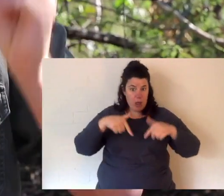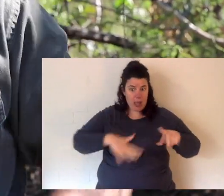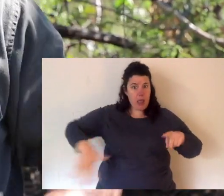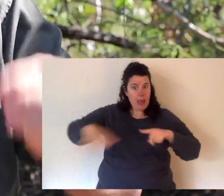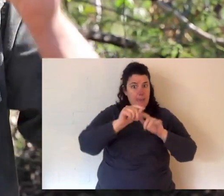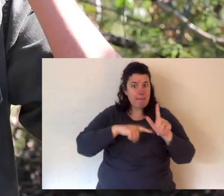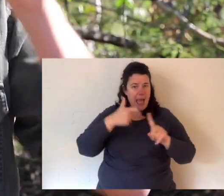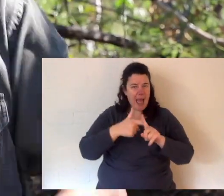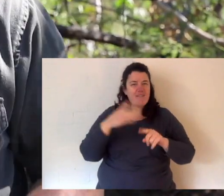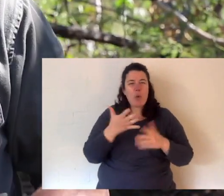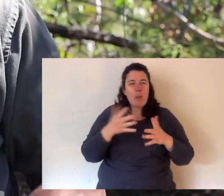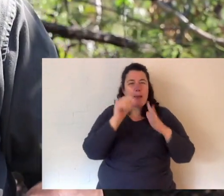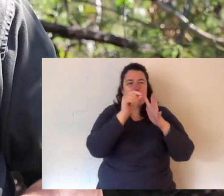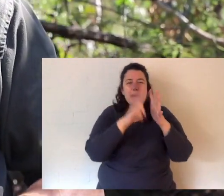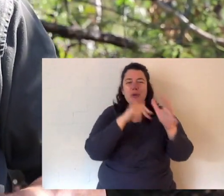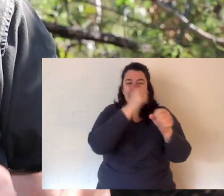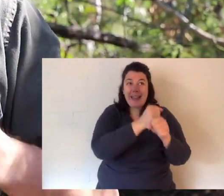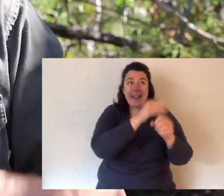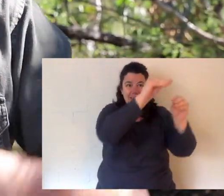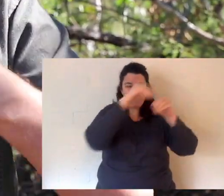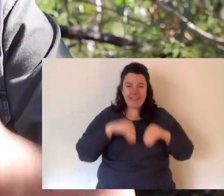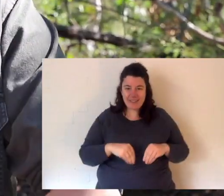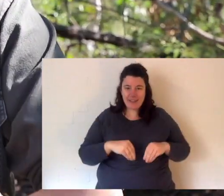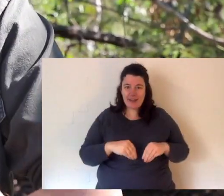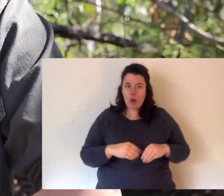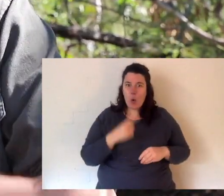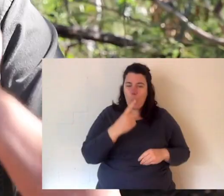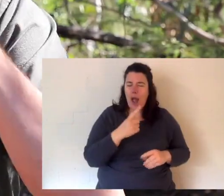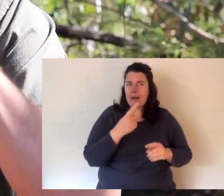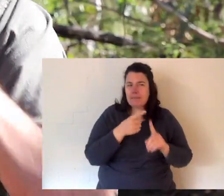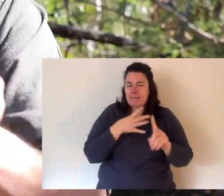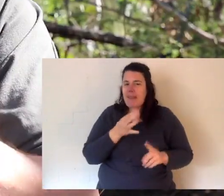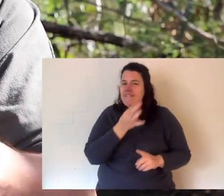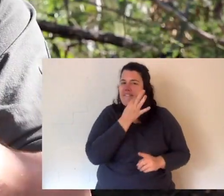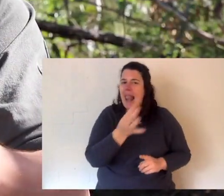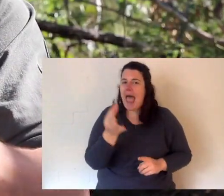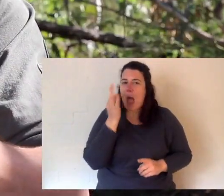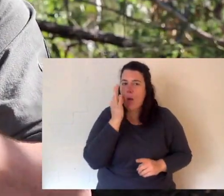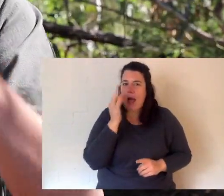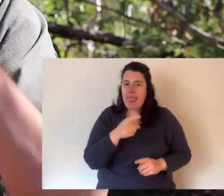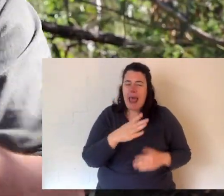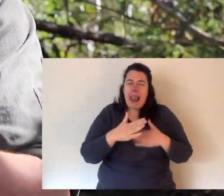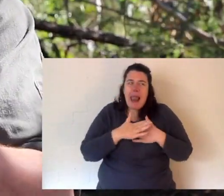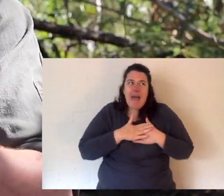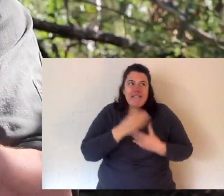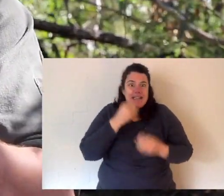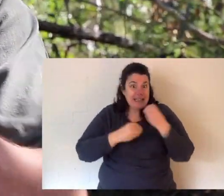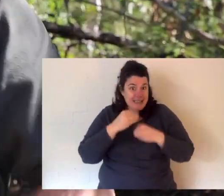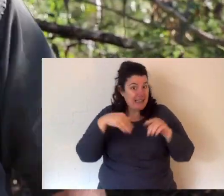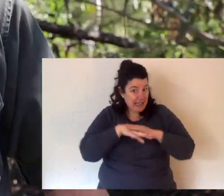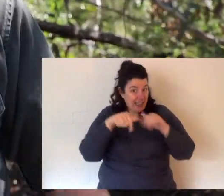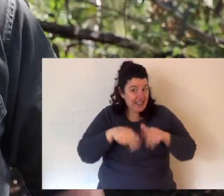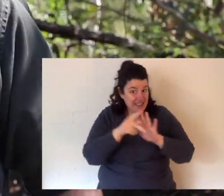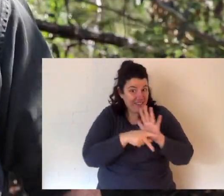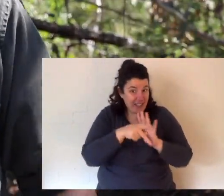favourite flower that Goodfellows like to eat and it'll be in this video. Make sure you find it